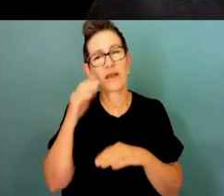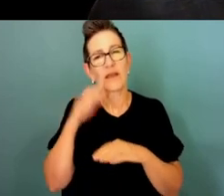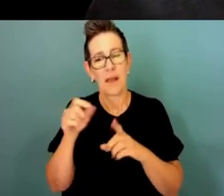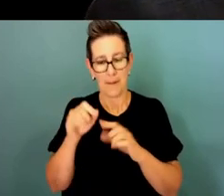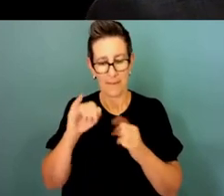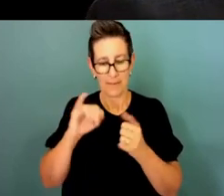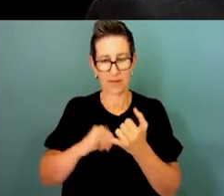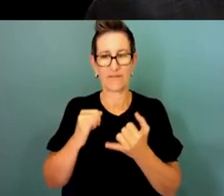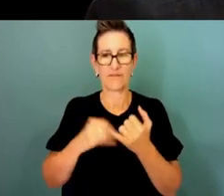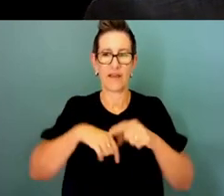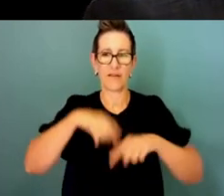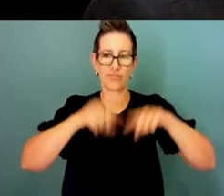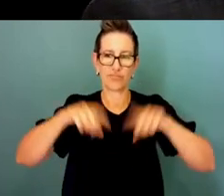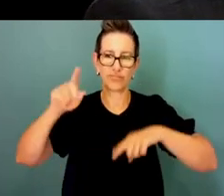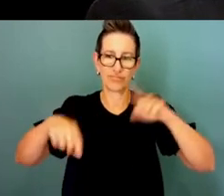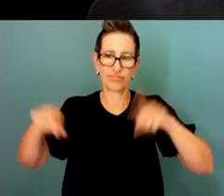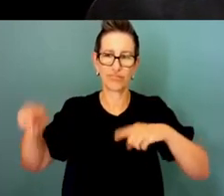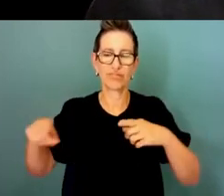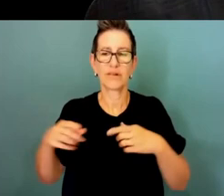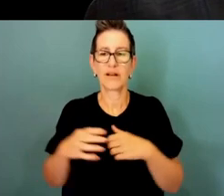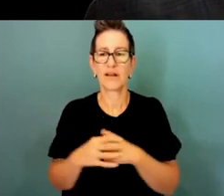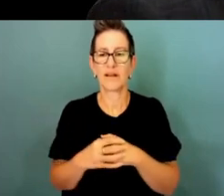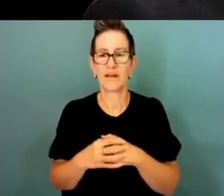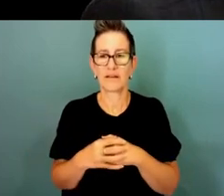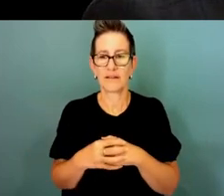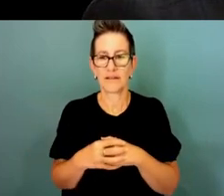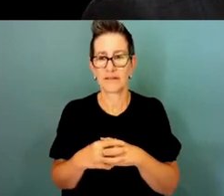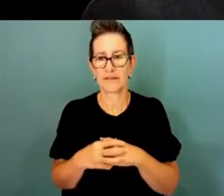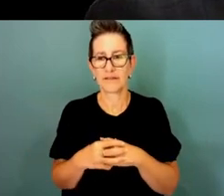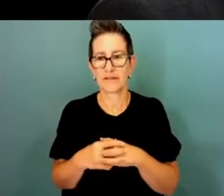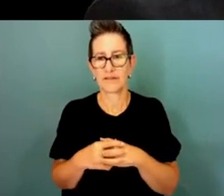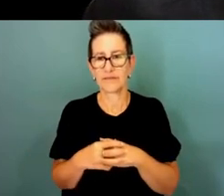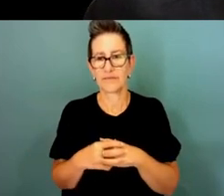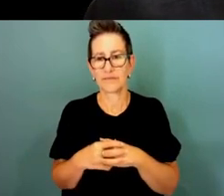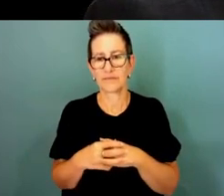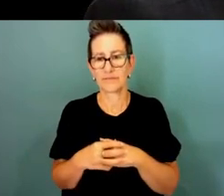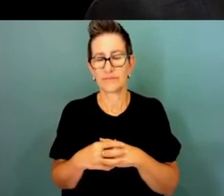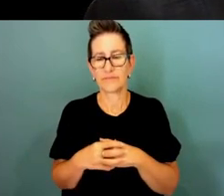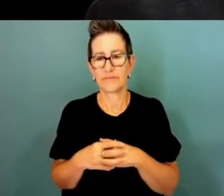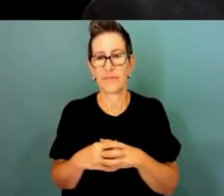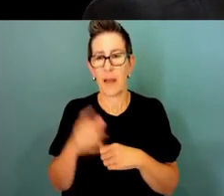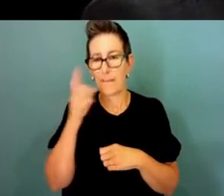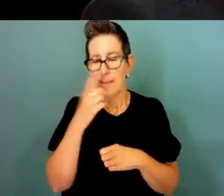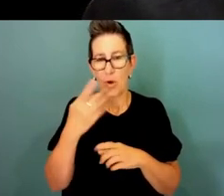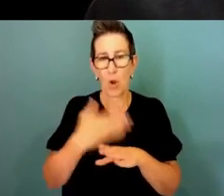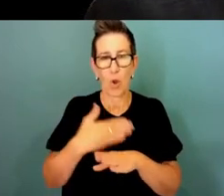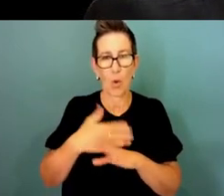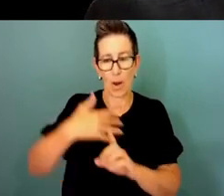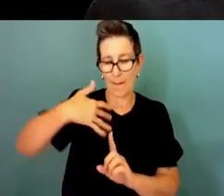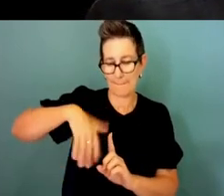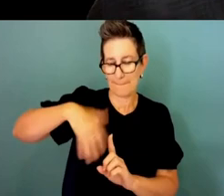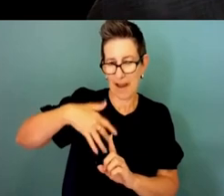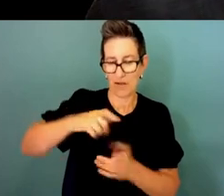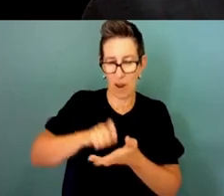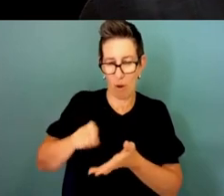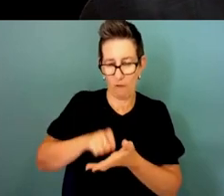you have the future fund you have productivity one end then you have people who have to deal with people at the front line whether it board or force or